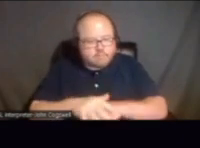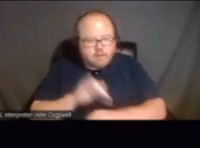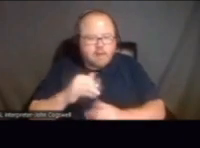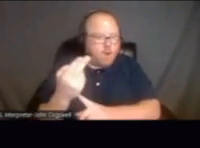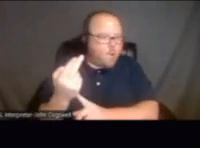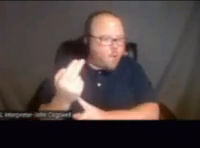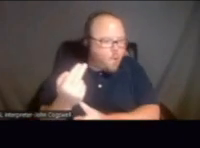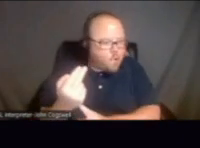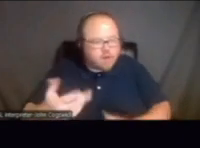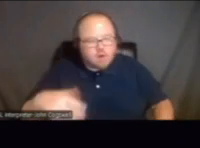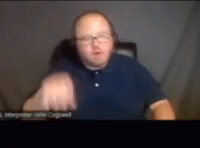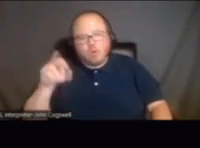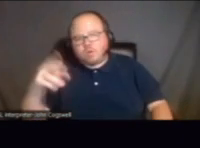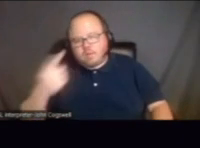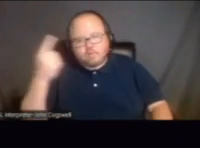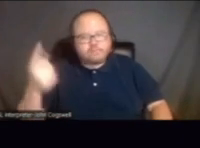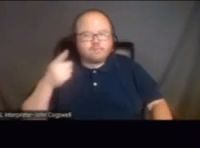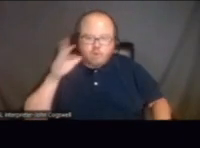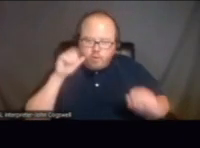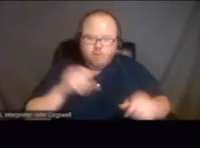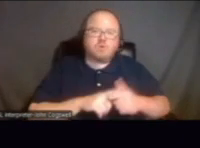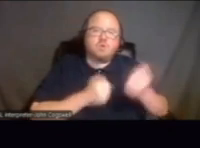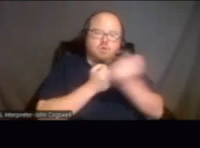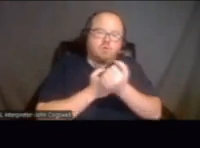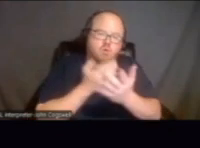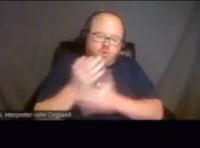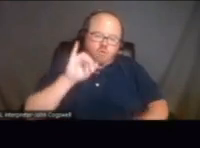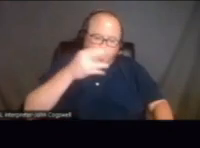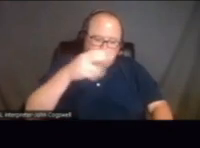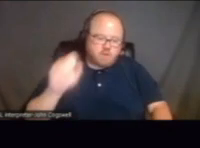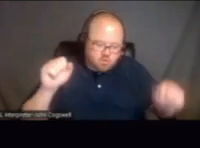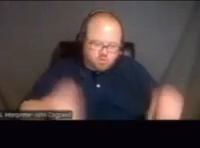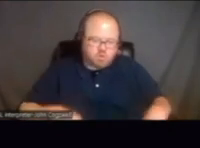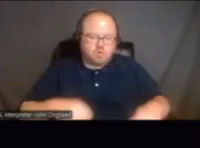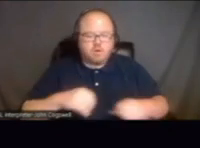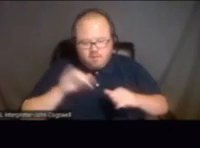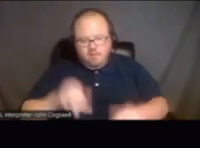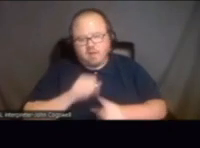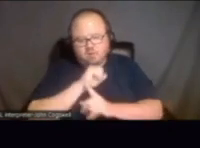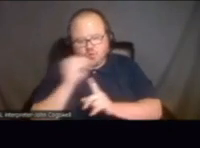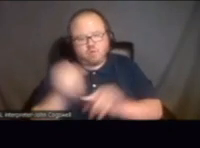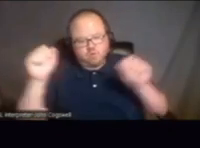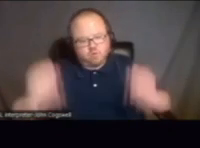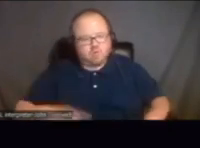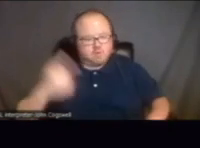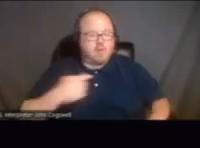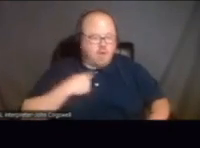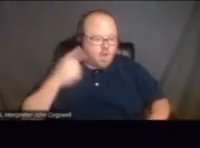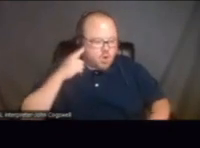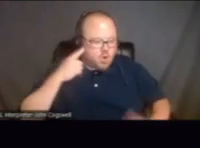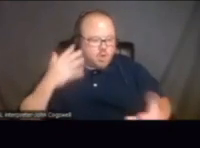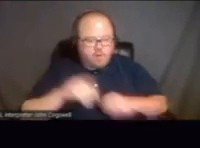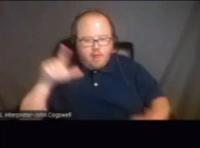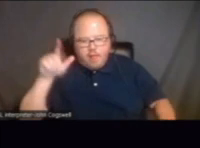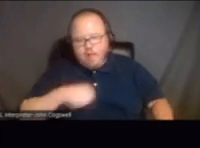settings, they were able to be supportive via IHSS in that regard. So that's something I know of here in LA.